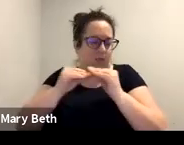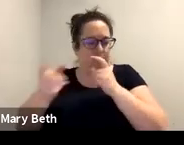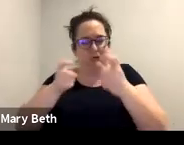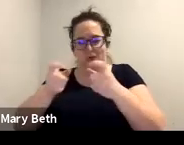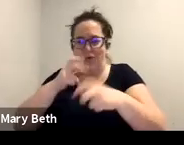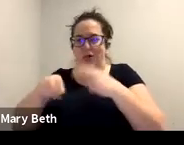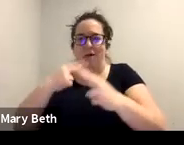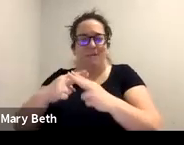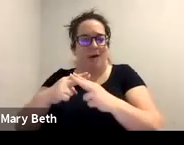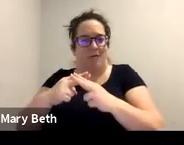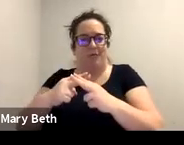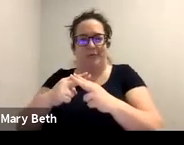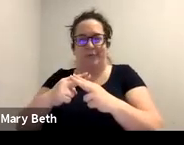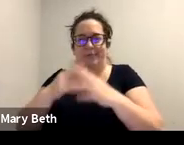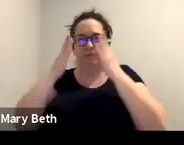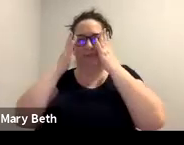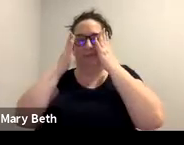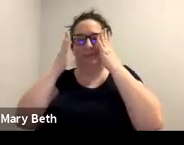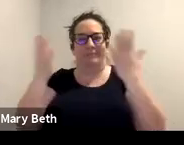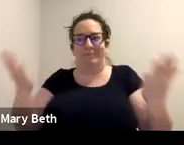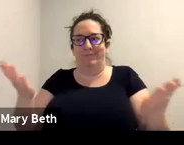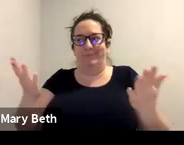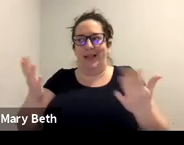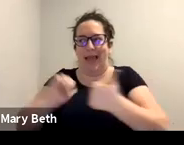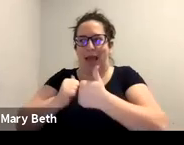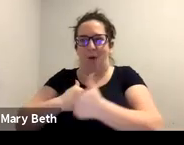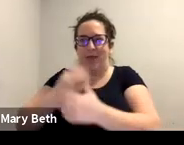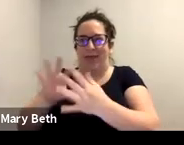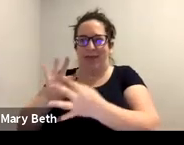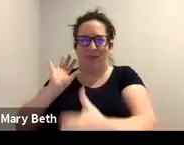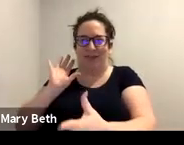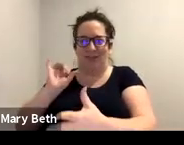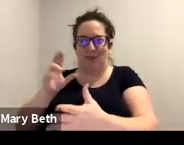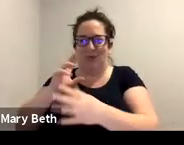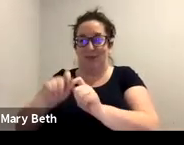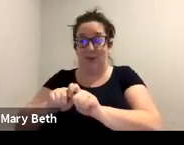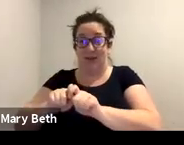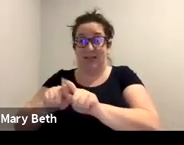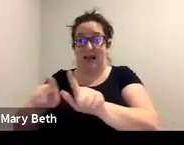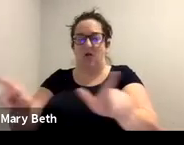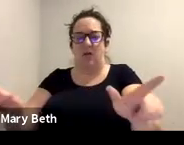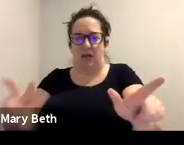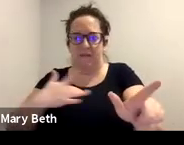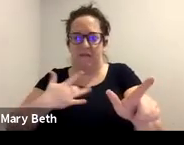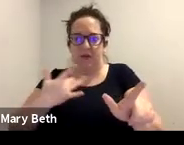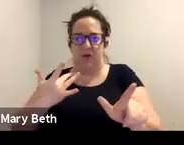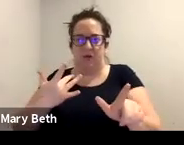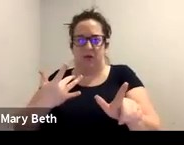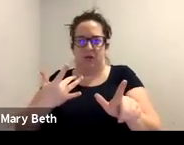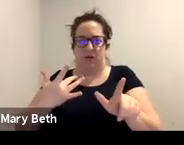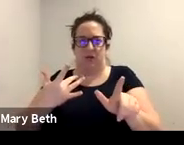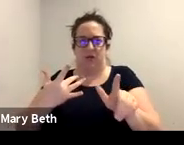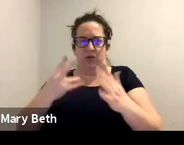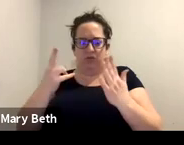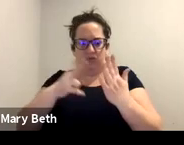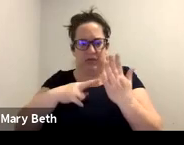sharing? Because once that's out, um, it, it can feel re-victimizing when you see your narrative, when